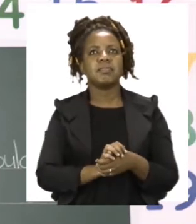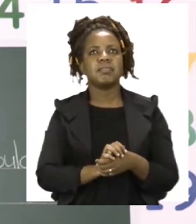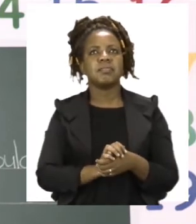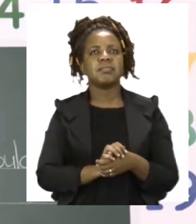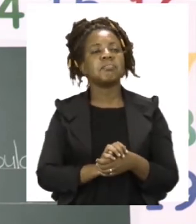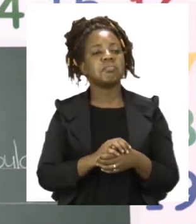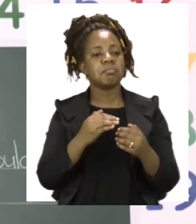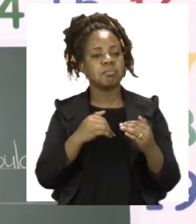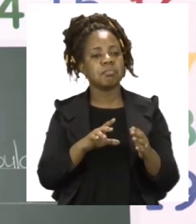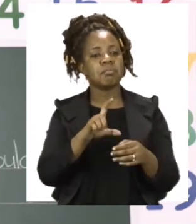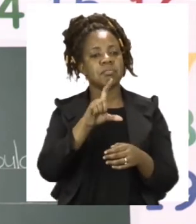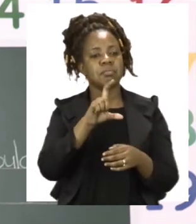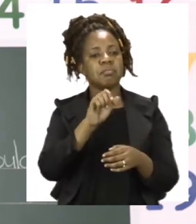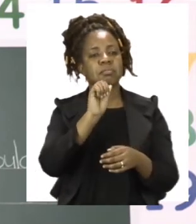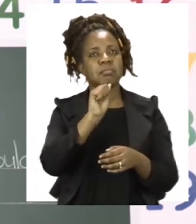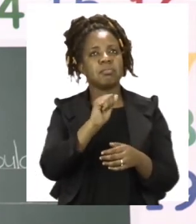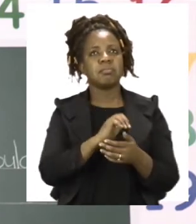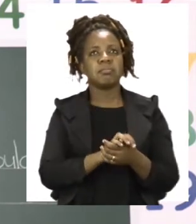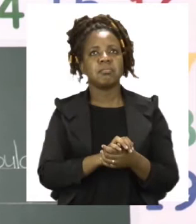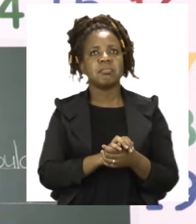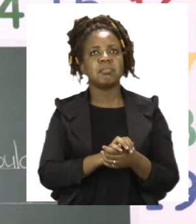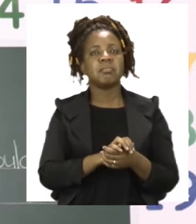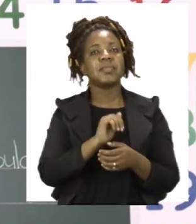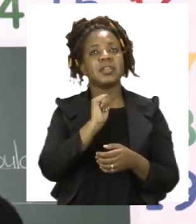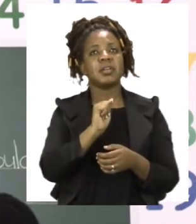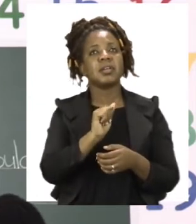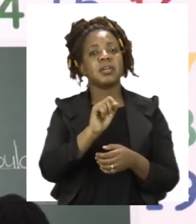capital letter A and then I'll write teacher